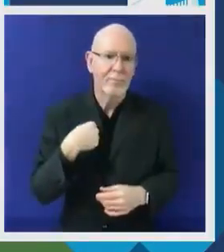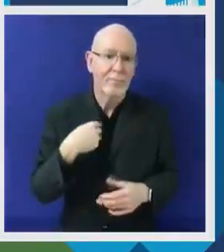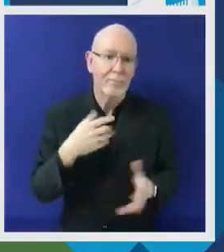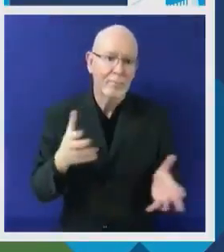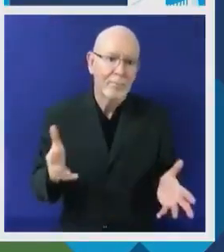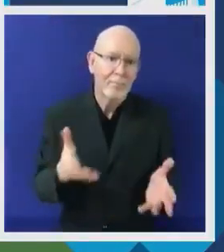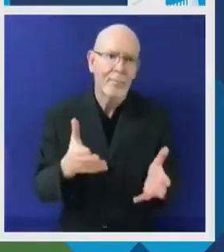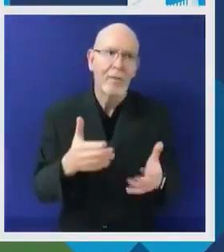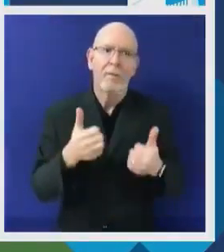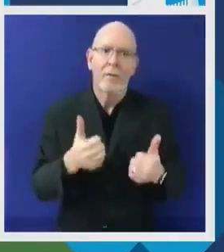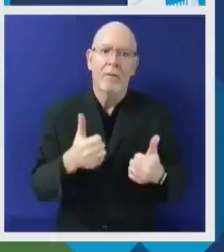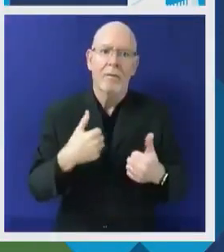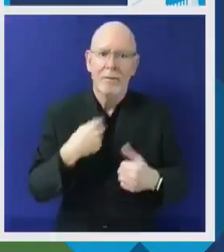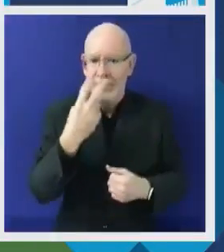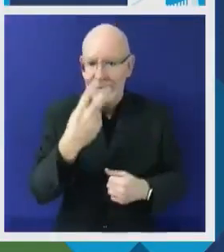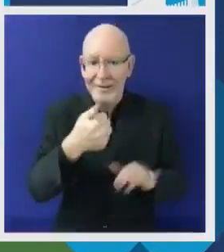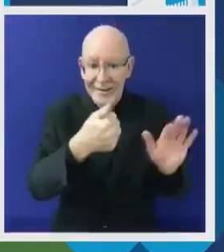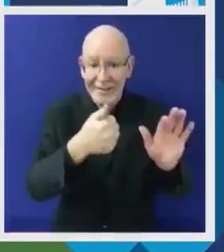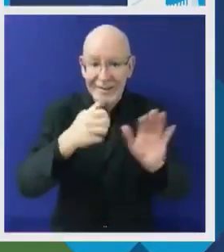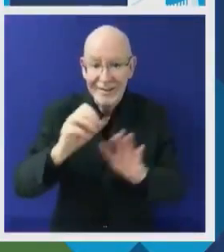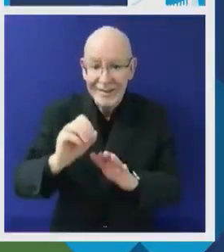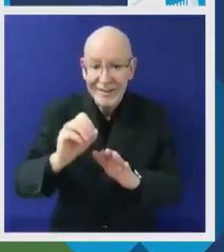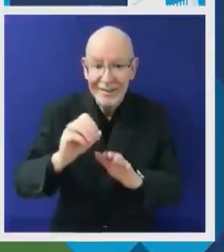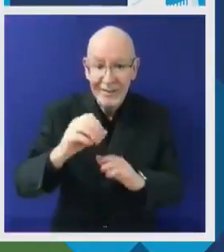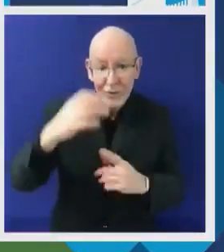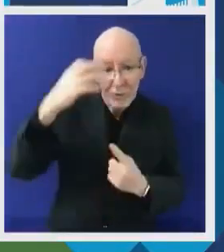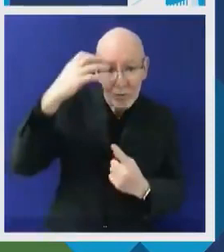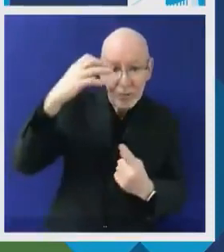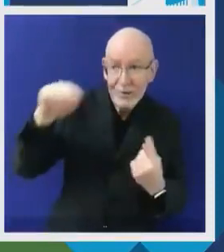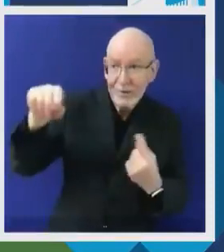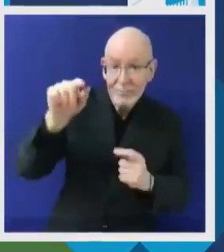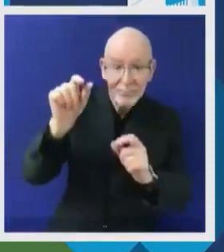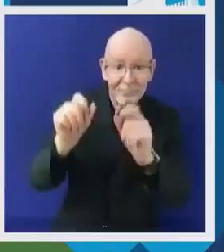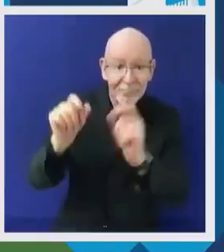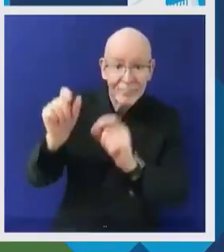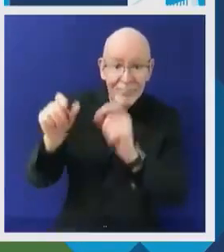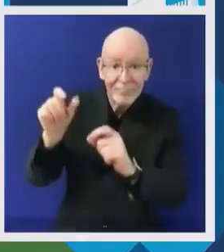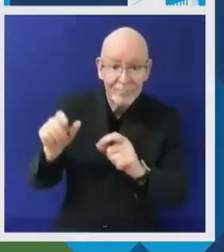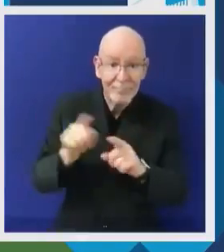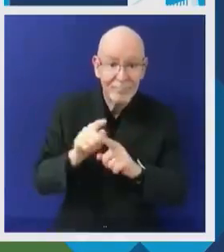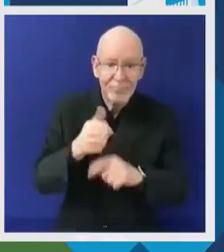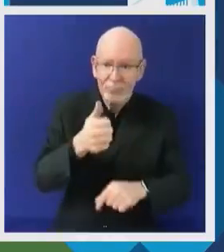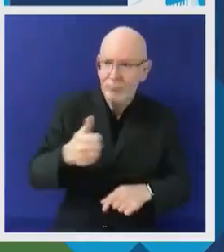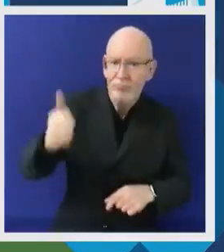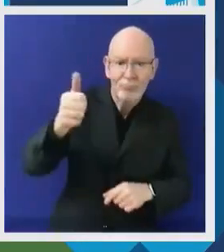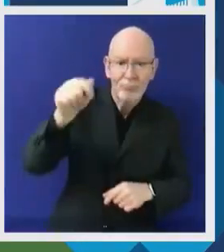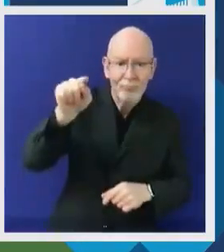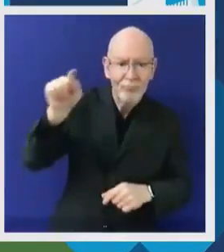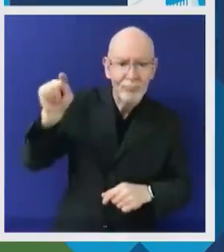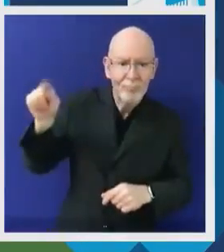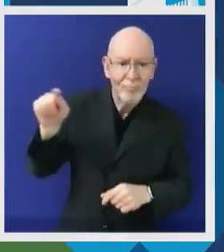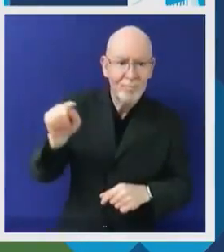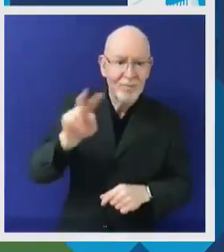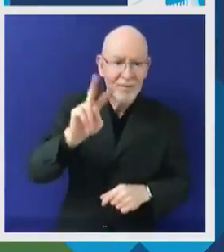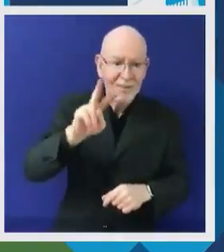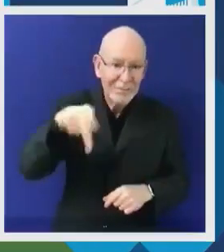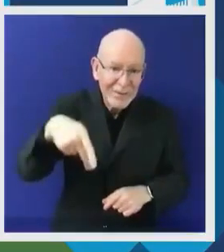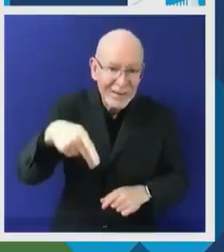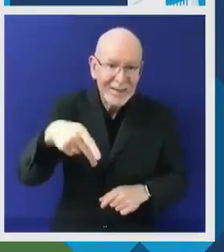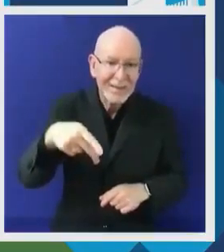perpetuate past mistakes. Dear friends, being young has always had its set of challenges.